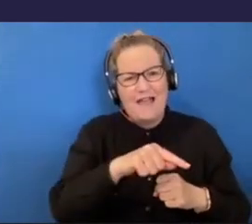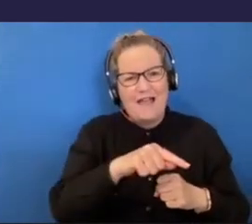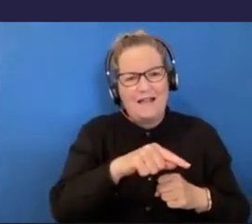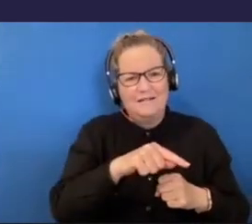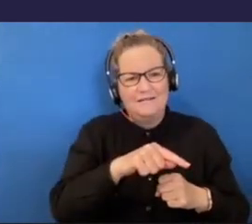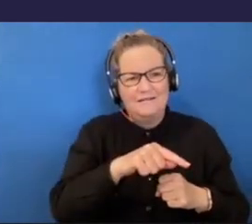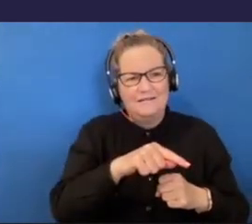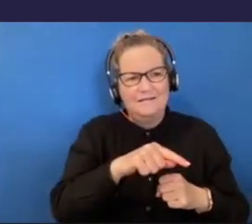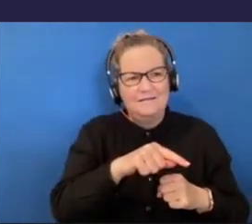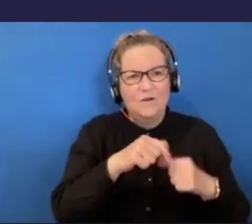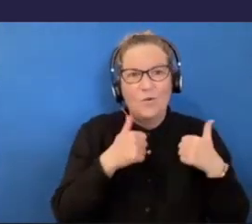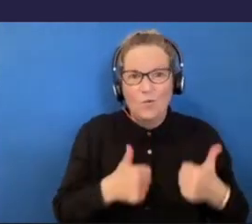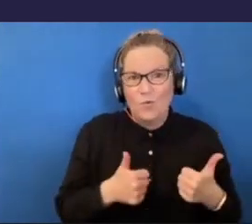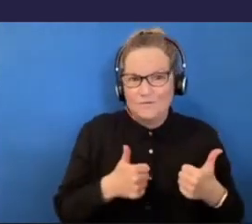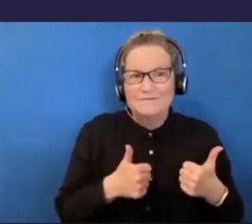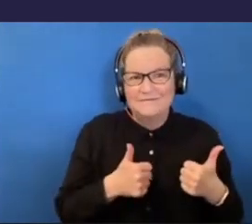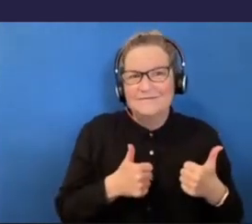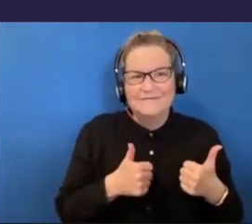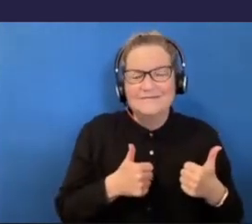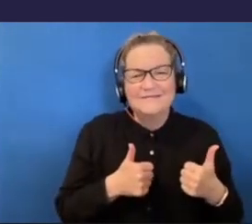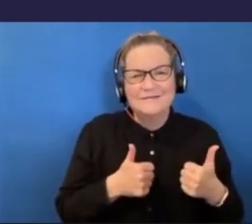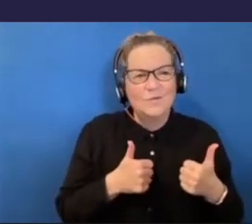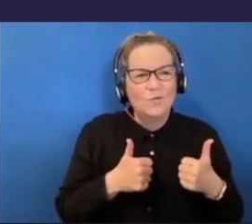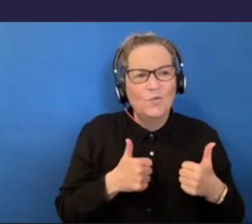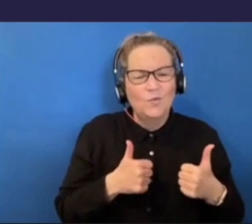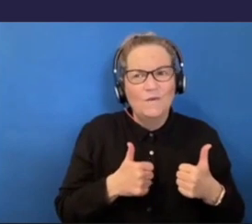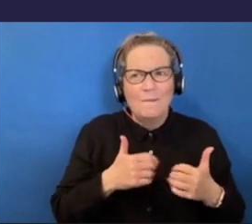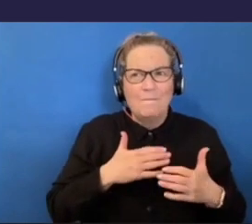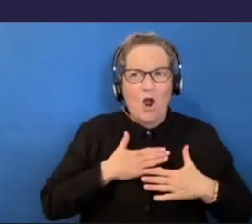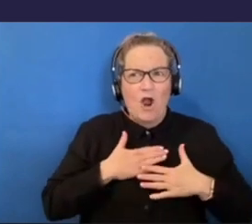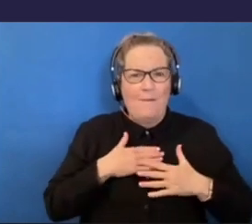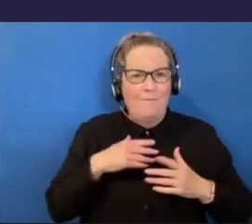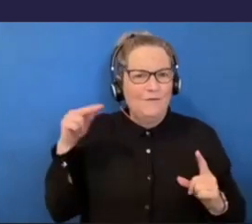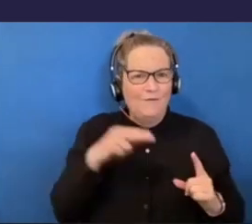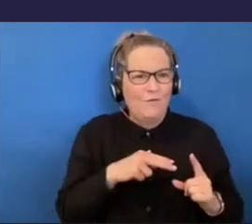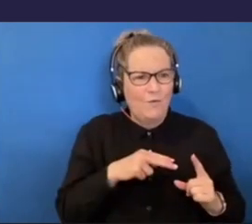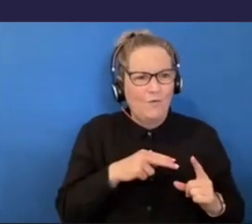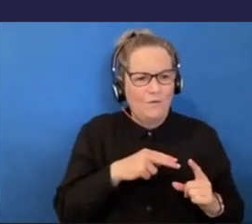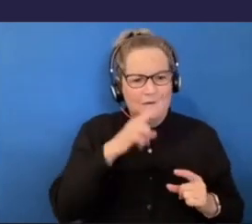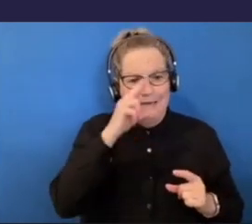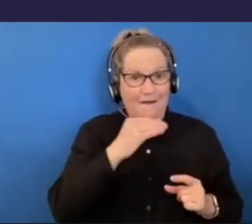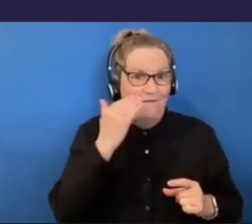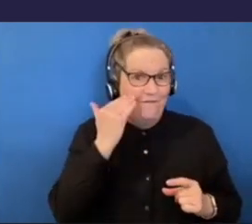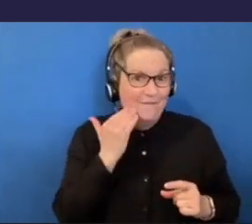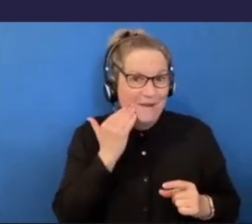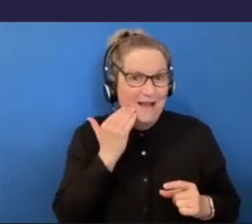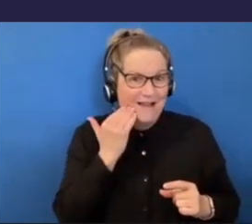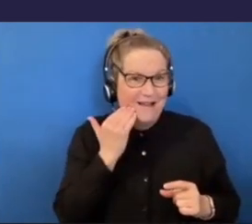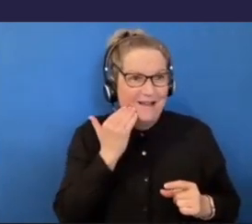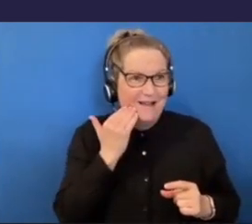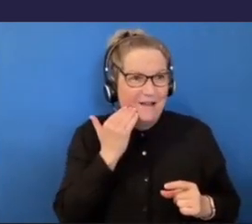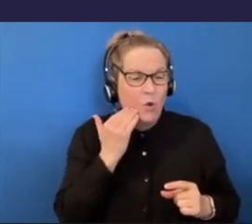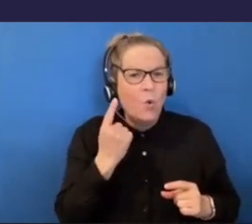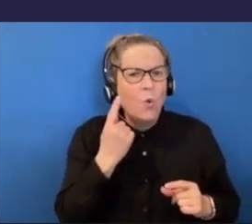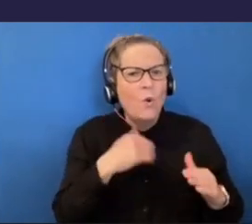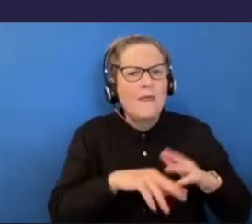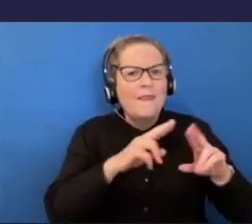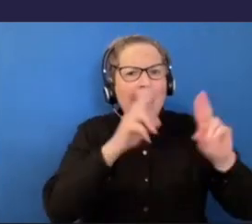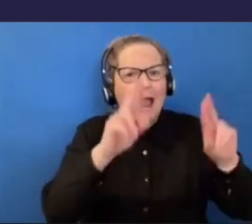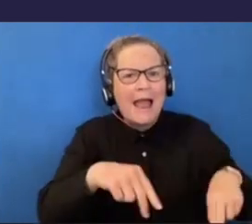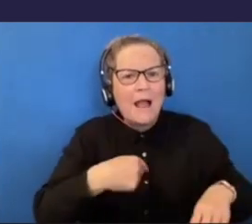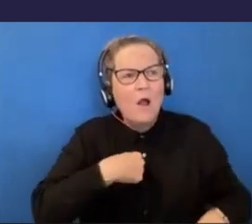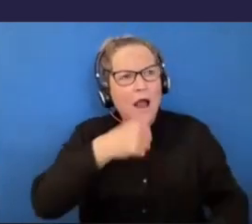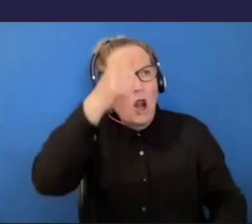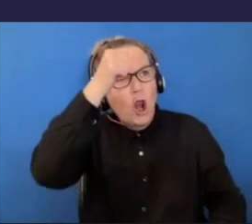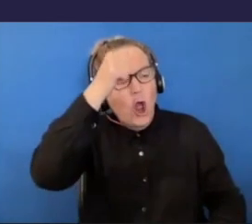like a good thing as from my end, um, you know, being a young female that I know the people who are going to be in the house and I know that